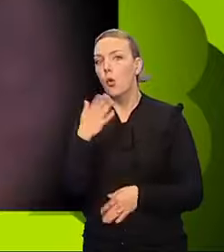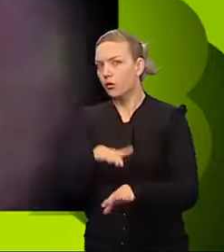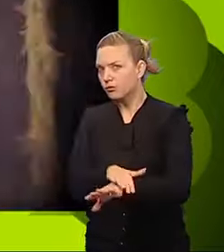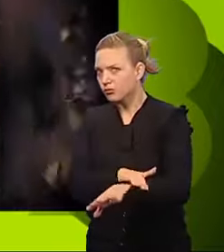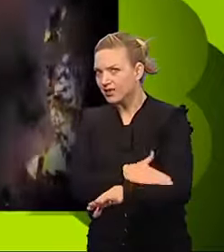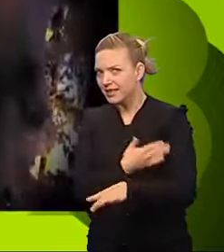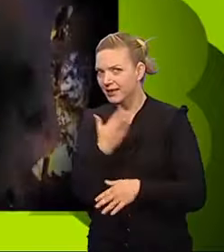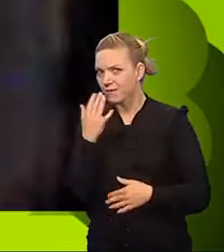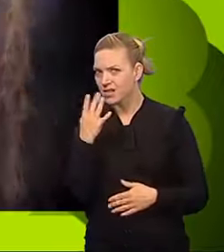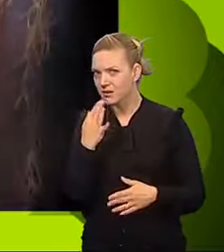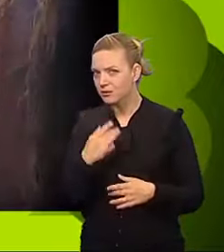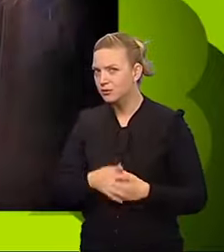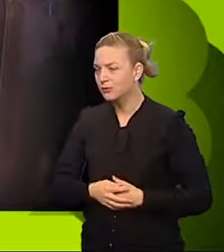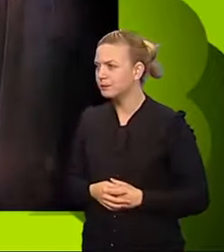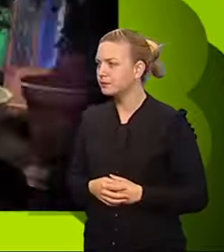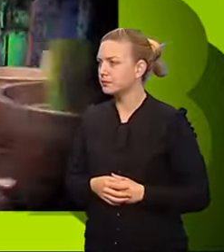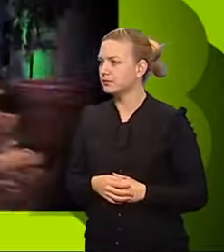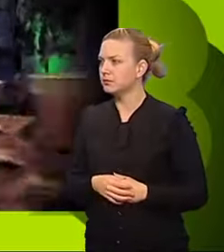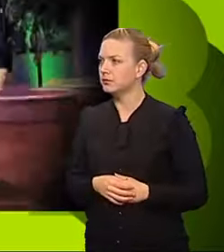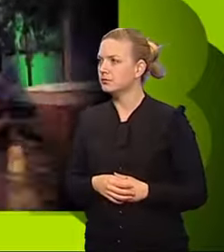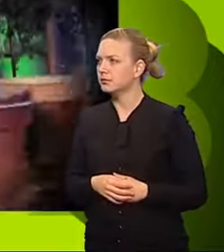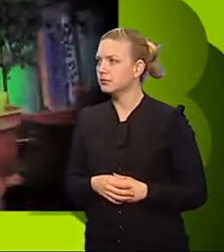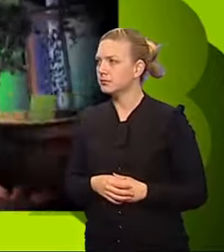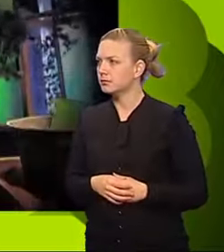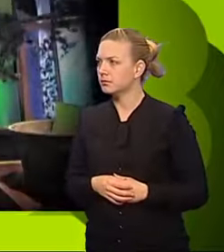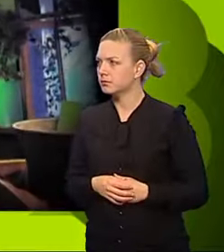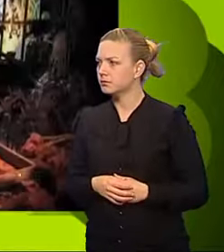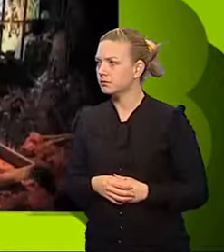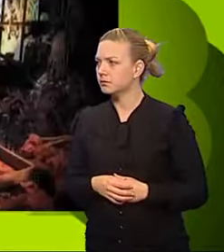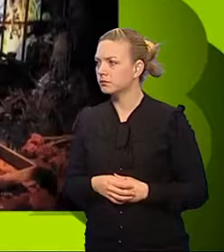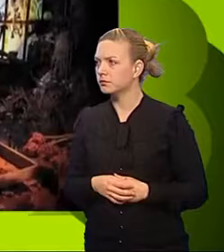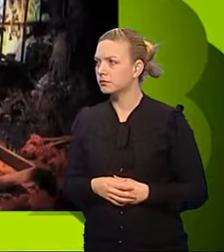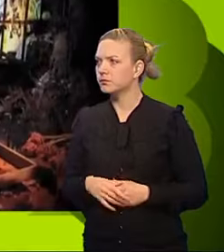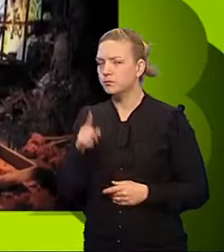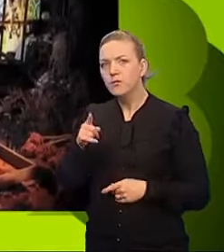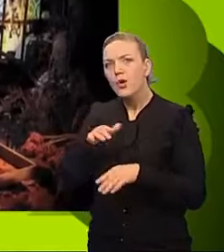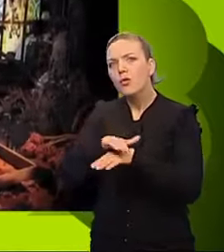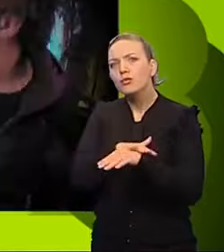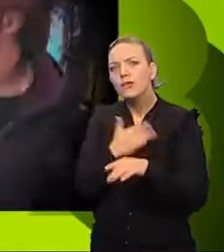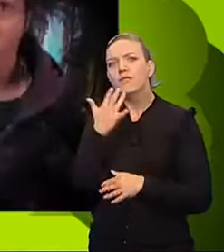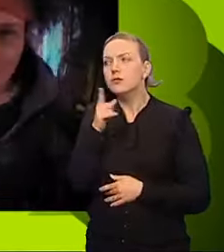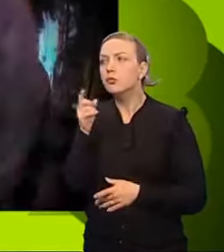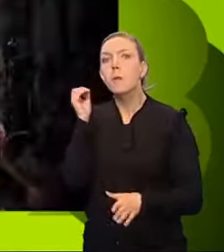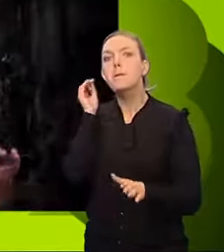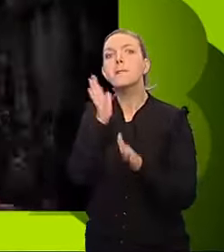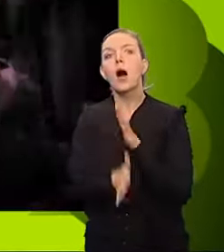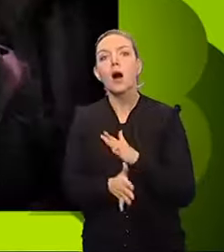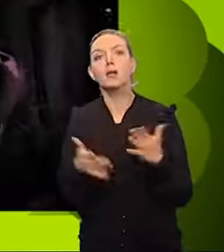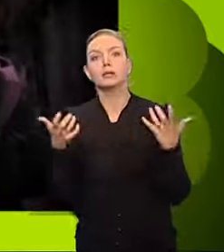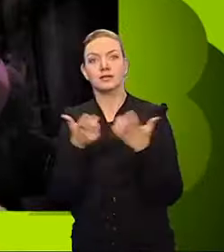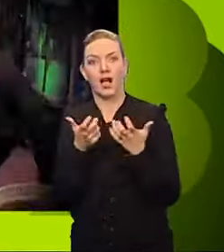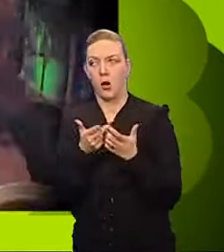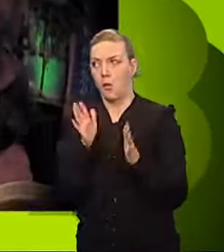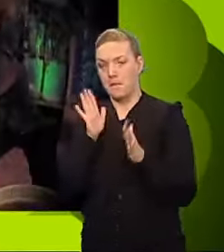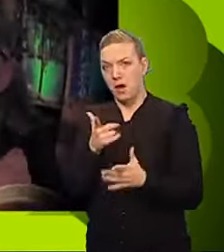The tower potting shed is home to Green Fingers. To pass this challenge, the unfortunate must find three plant pots